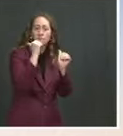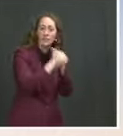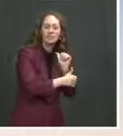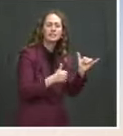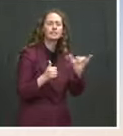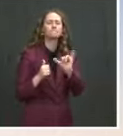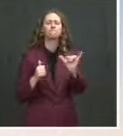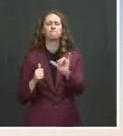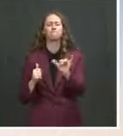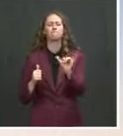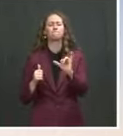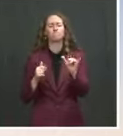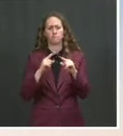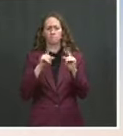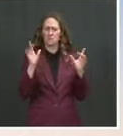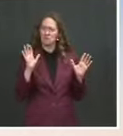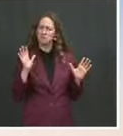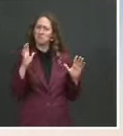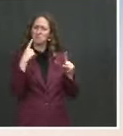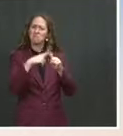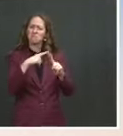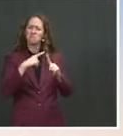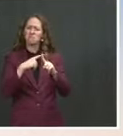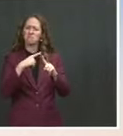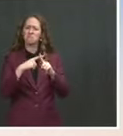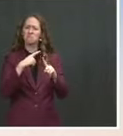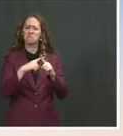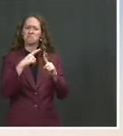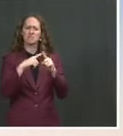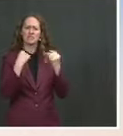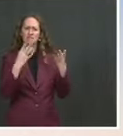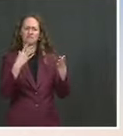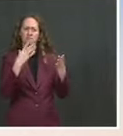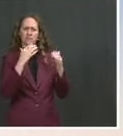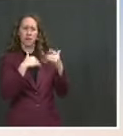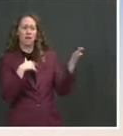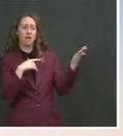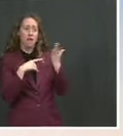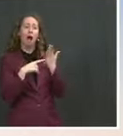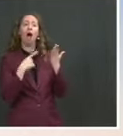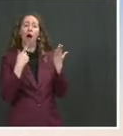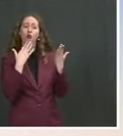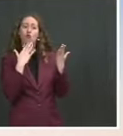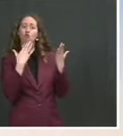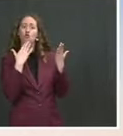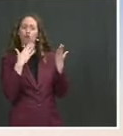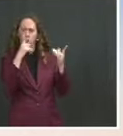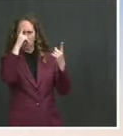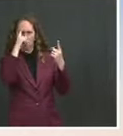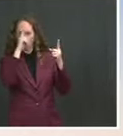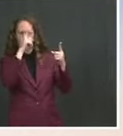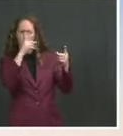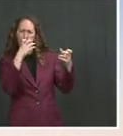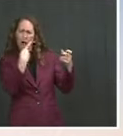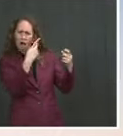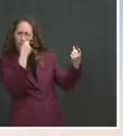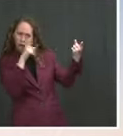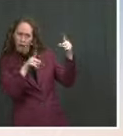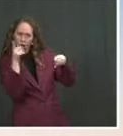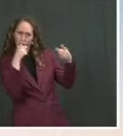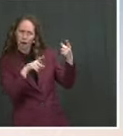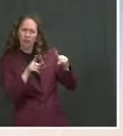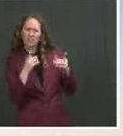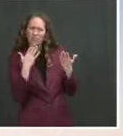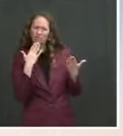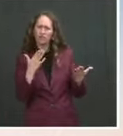are several viable paths forward, that we are having good-faith conversations, of course, with Democrats and our Democratic colleagues and